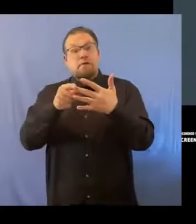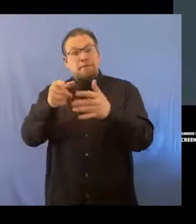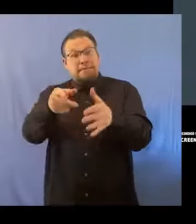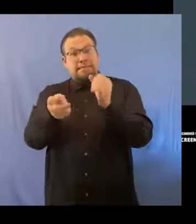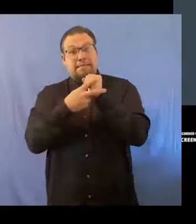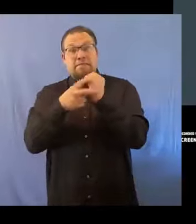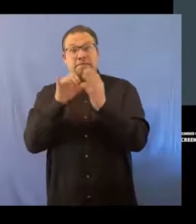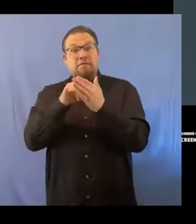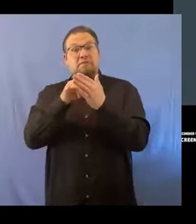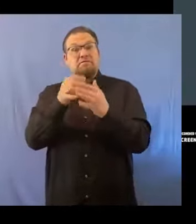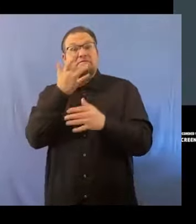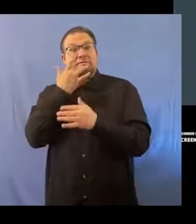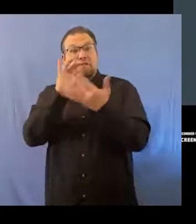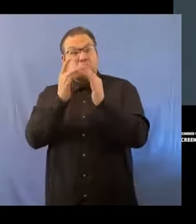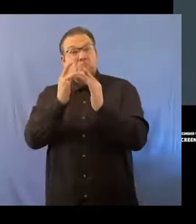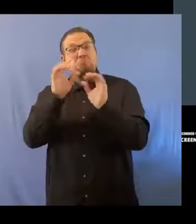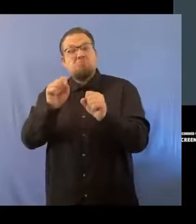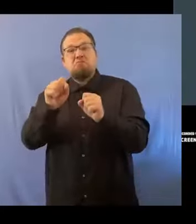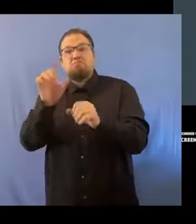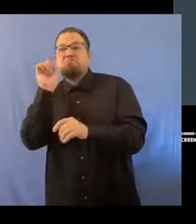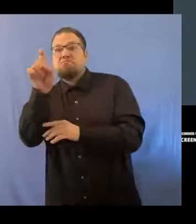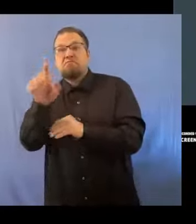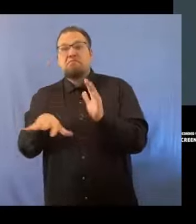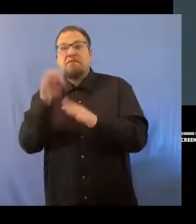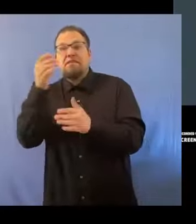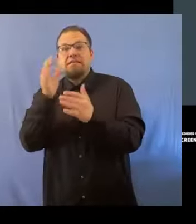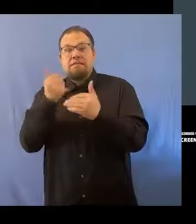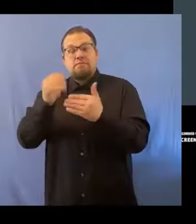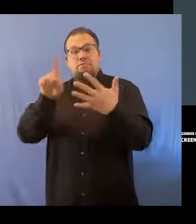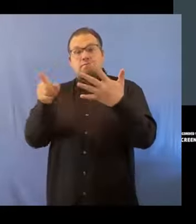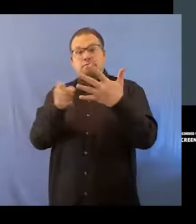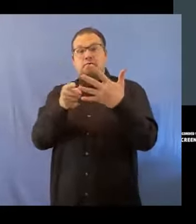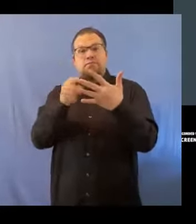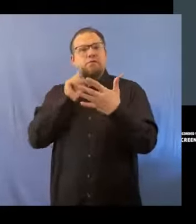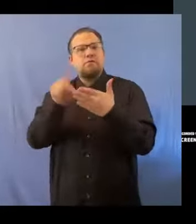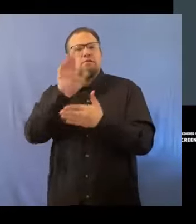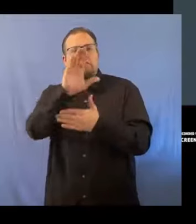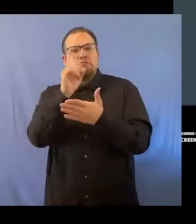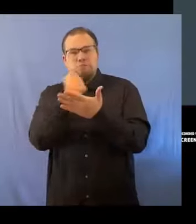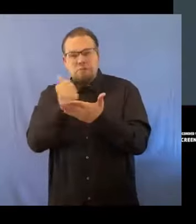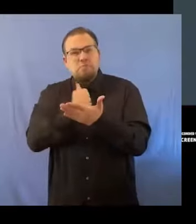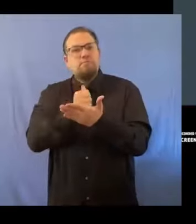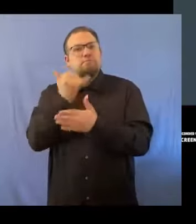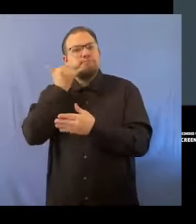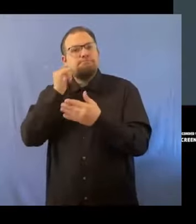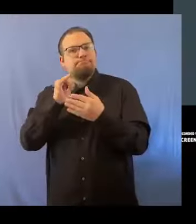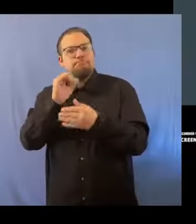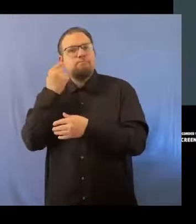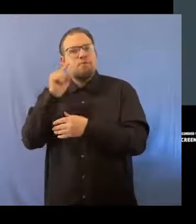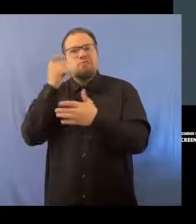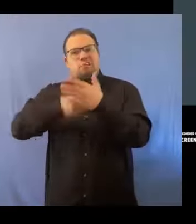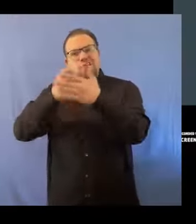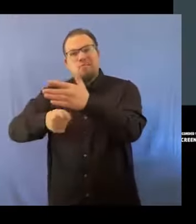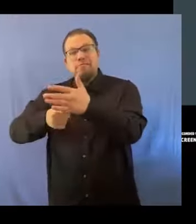find them easily. Four, regularly check your credit card and phone bills for unfamiliar charges. Five, check in with your child